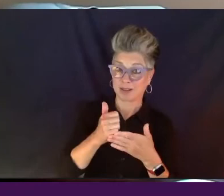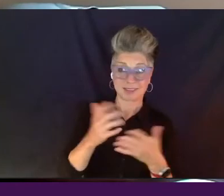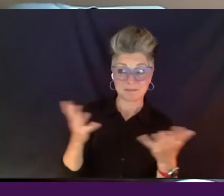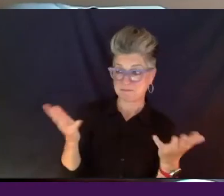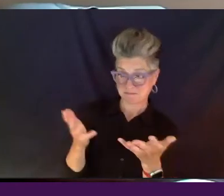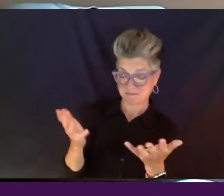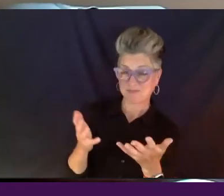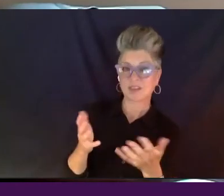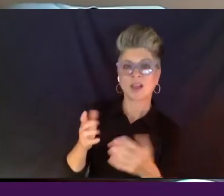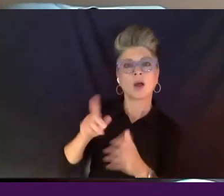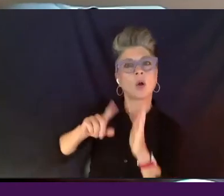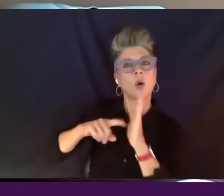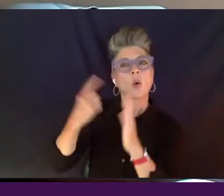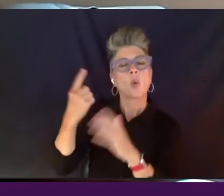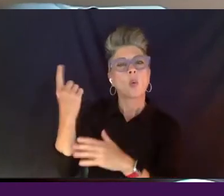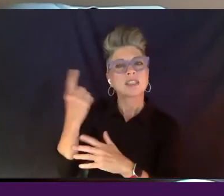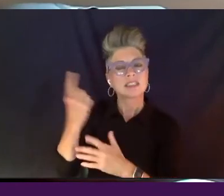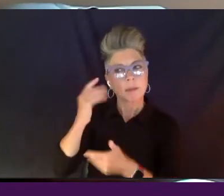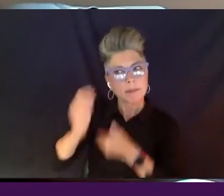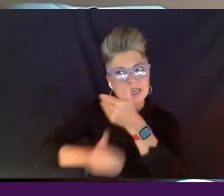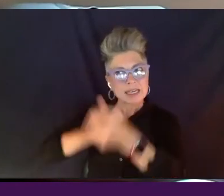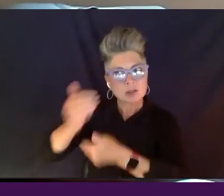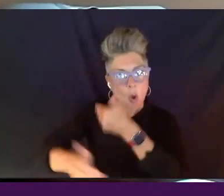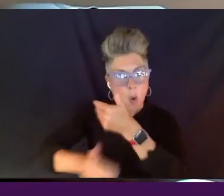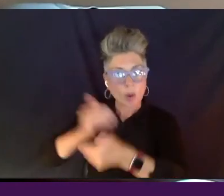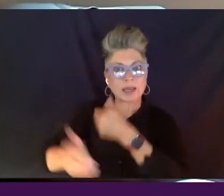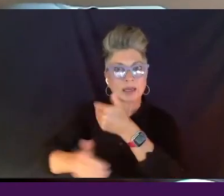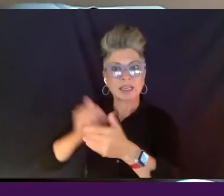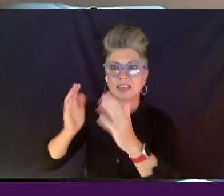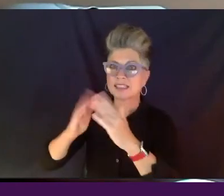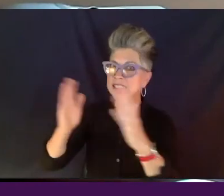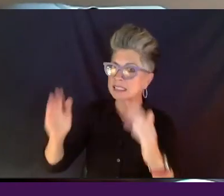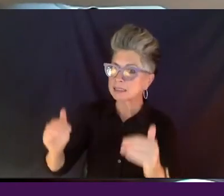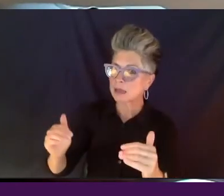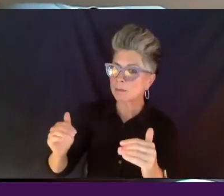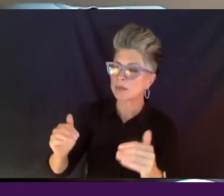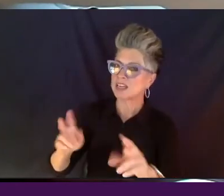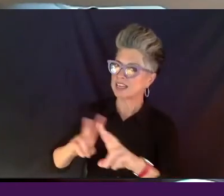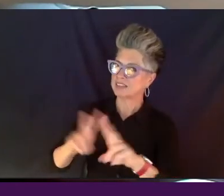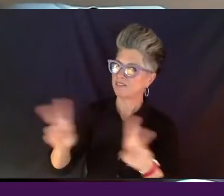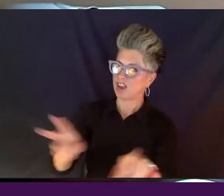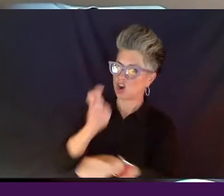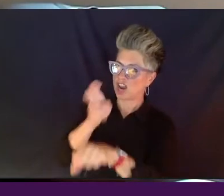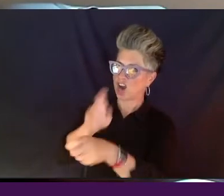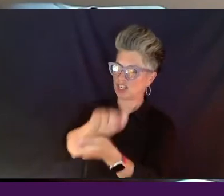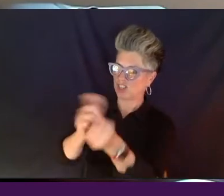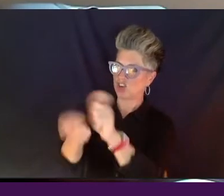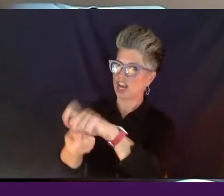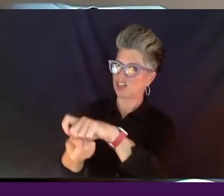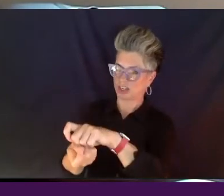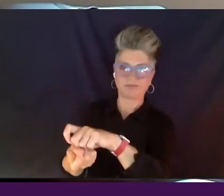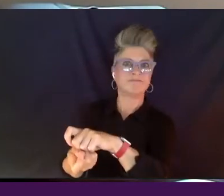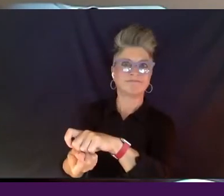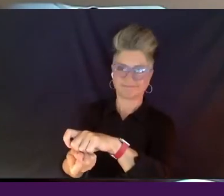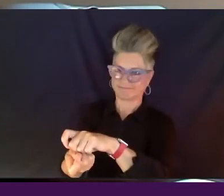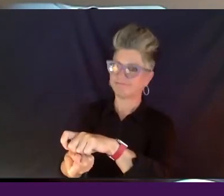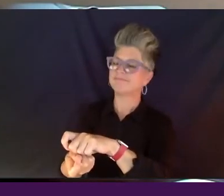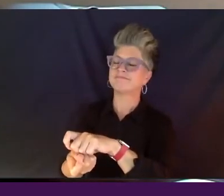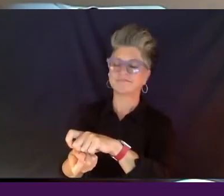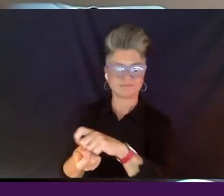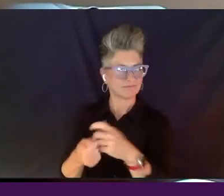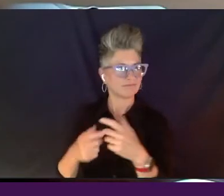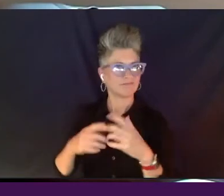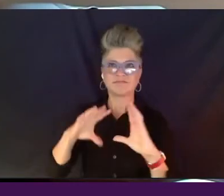something gets going in the system, it's very hard to change it. It's a slow moving boat, the